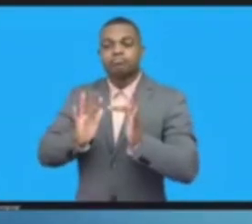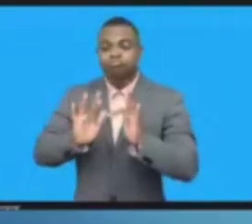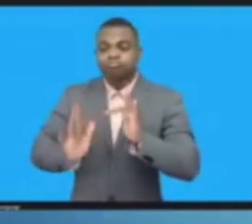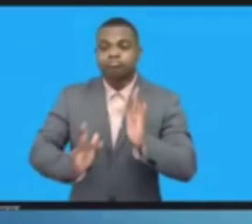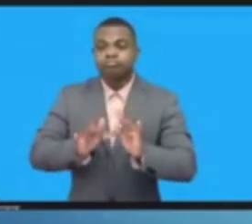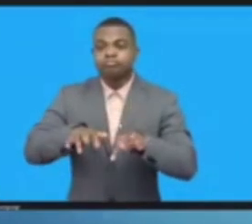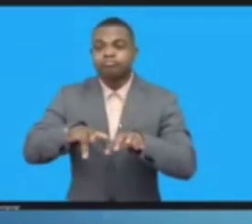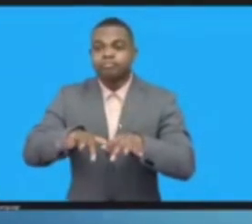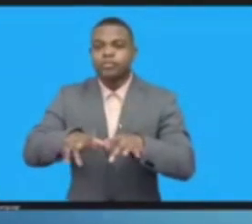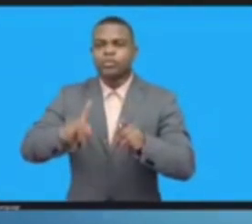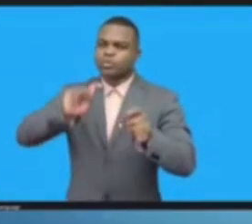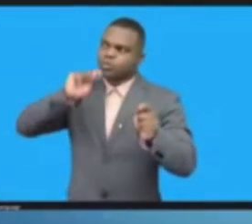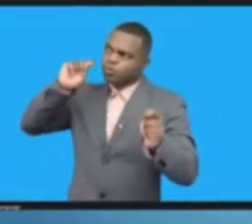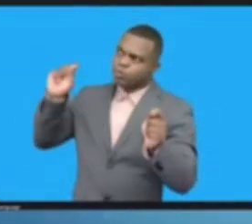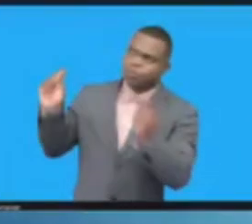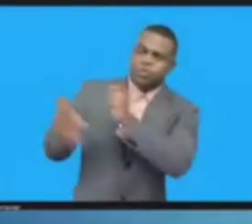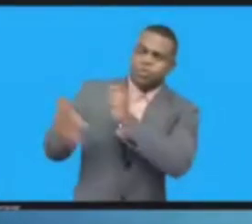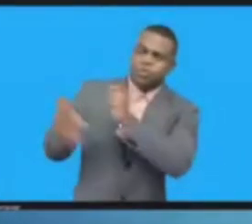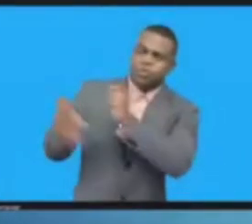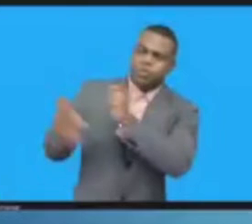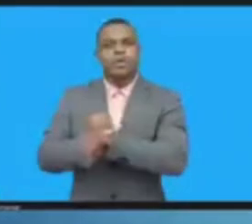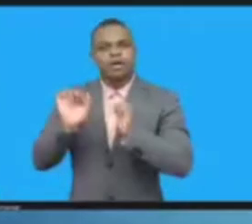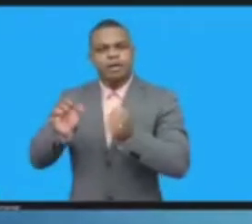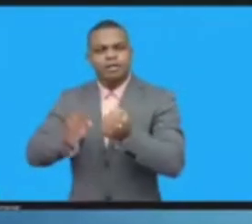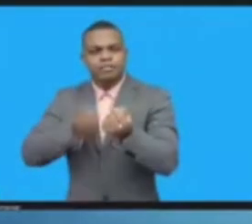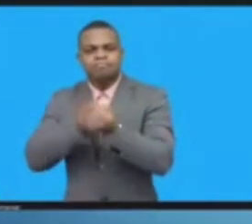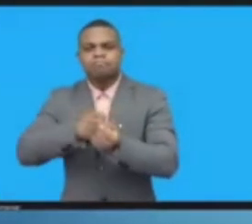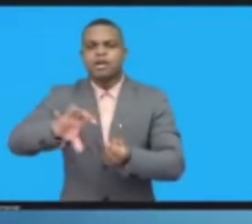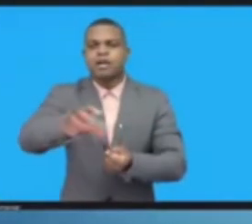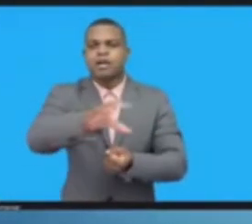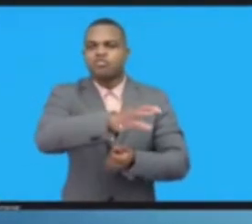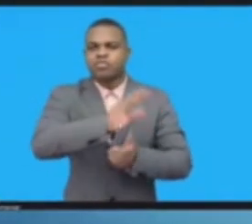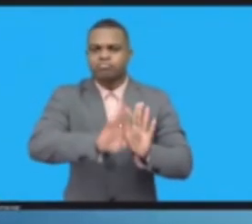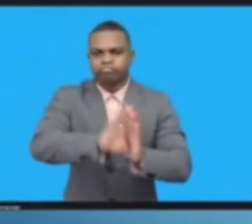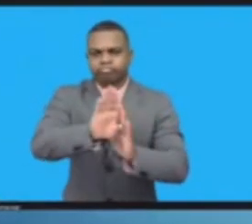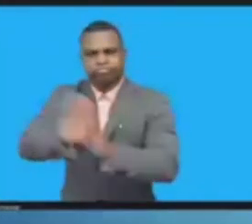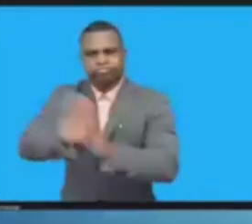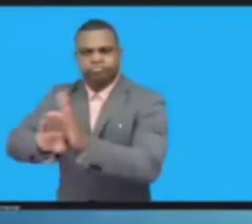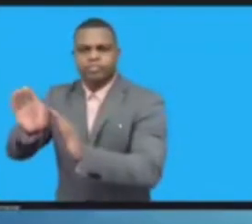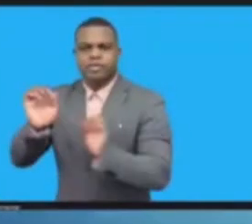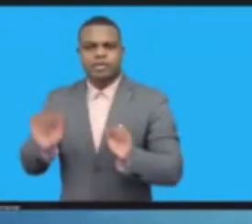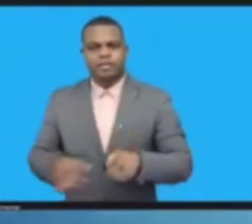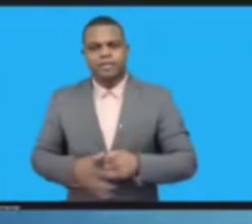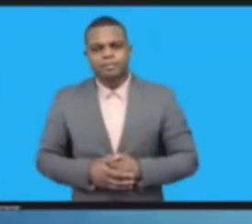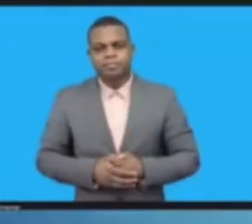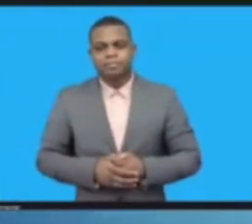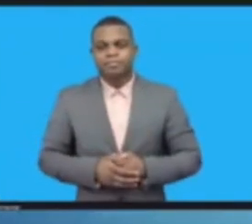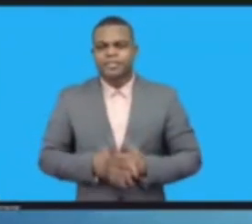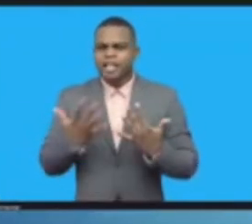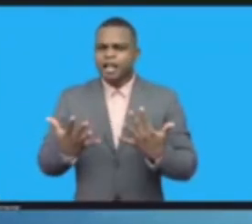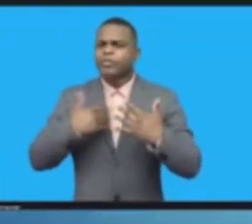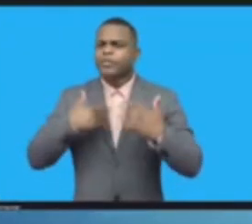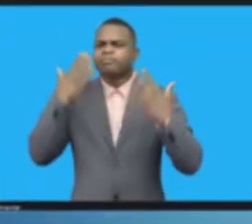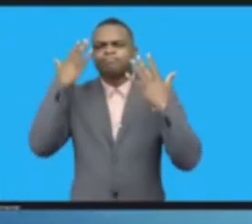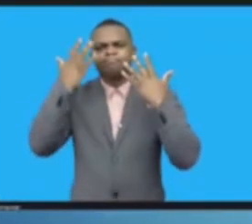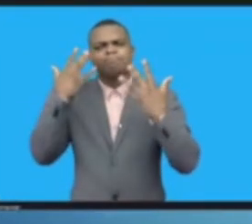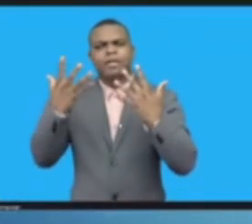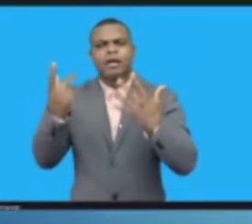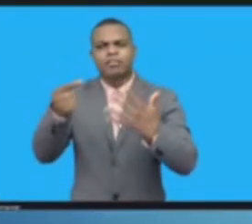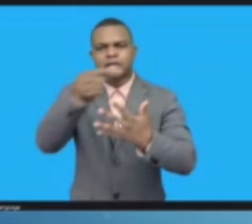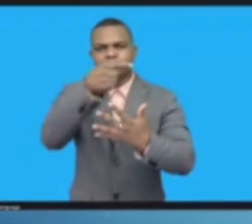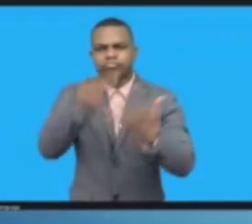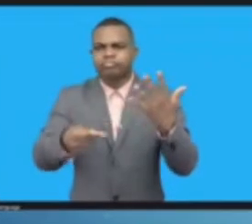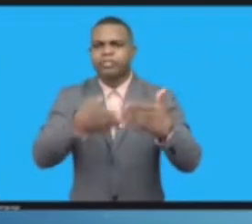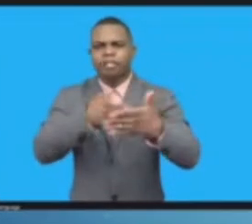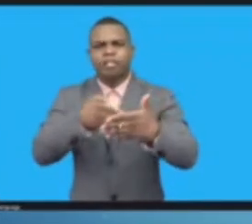face us today, I was reminded about the words of the former UN Secretary General, Kofi